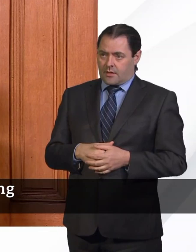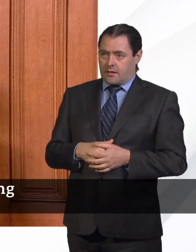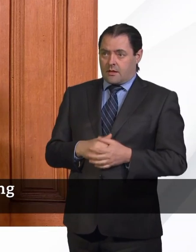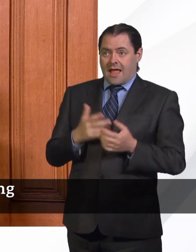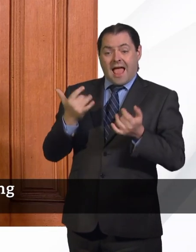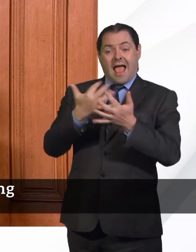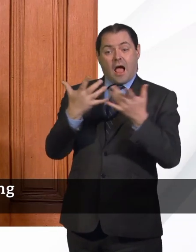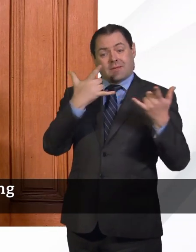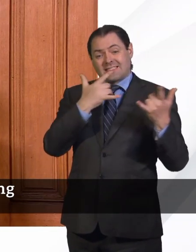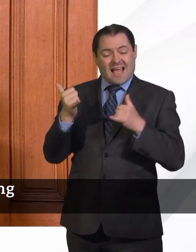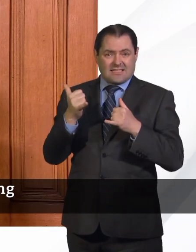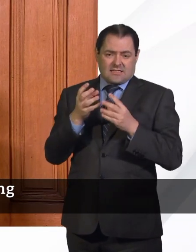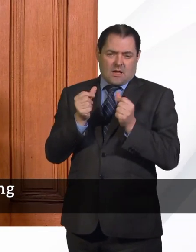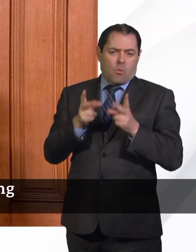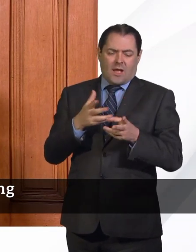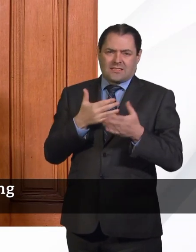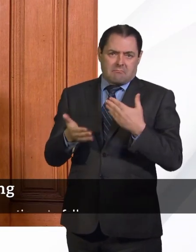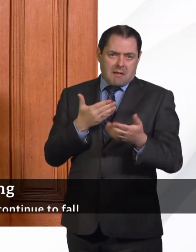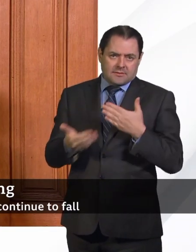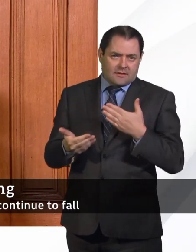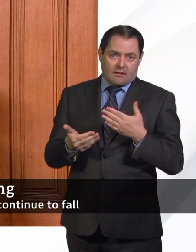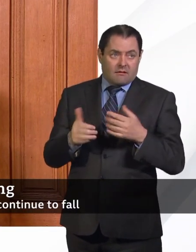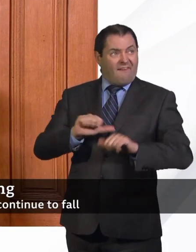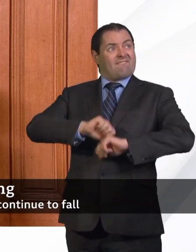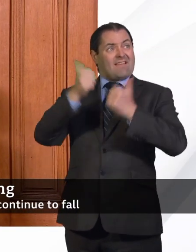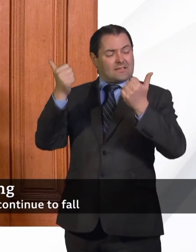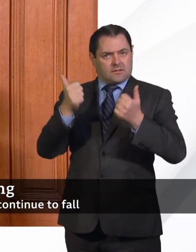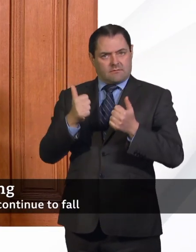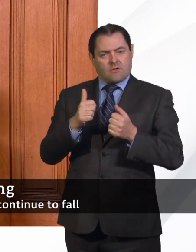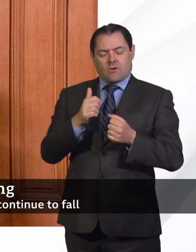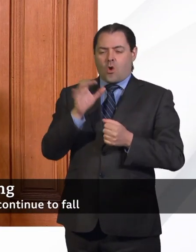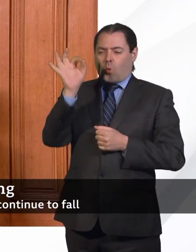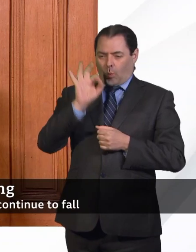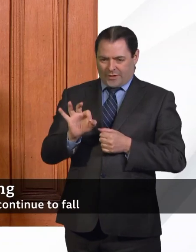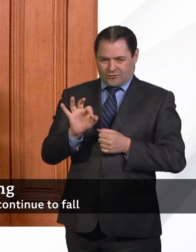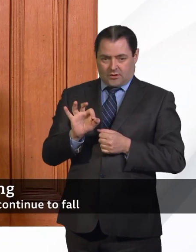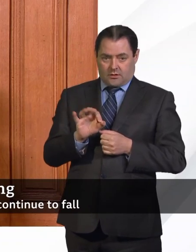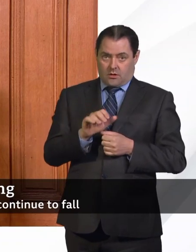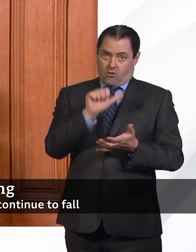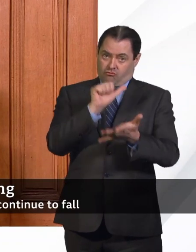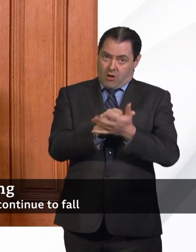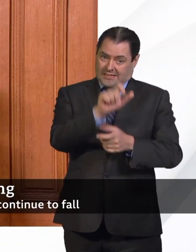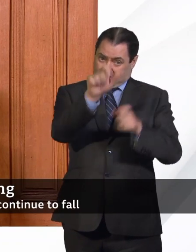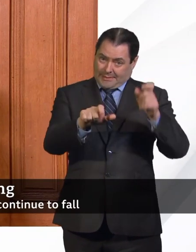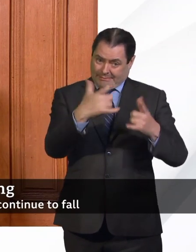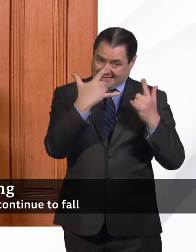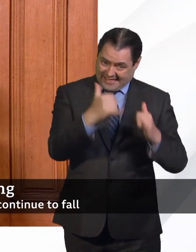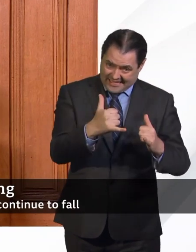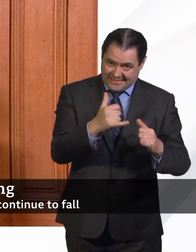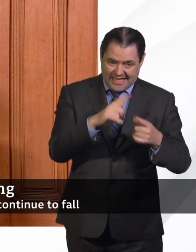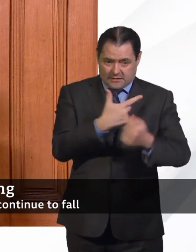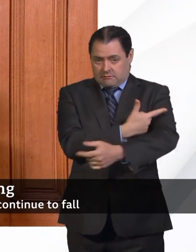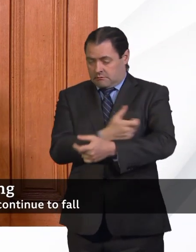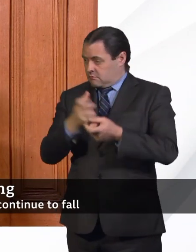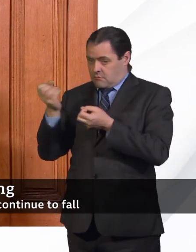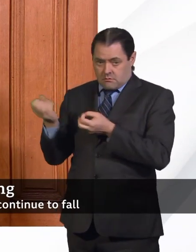the numbers of tests isn't a measure of how effective the programme is. It's whether we're testing the right people, testing them quickly, and getting the results back. So we're happy to